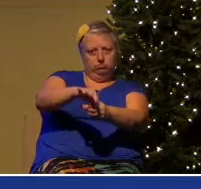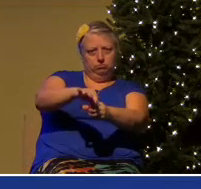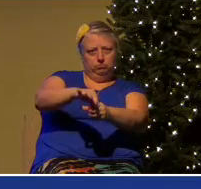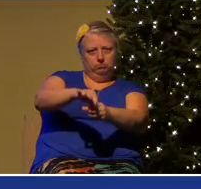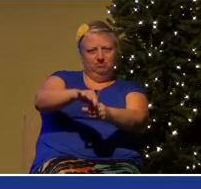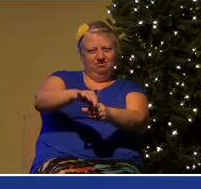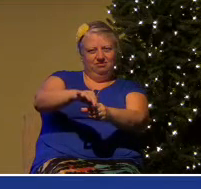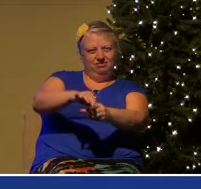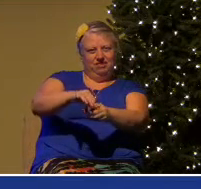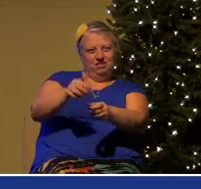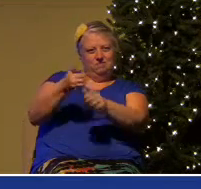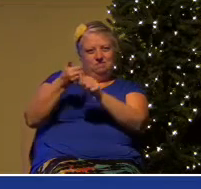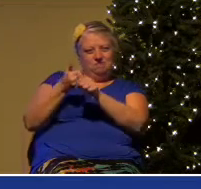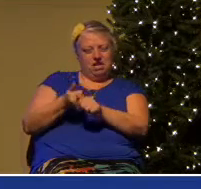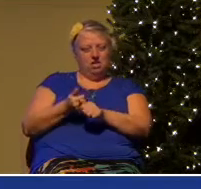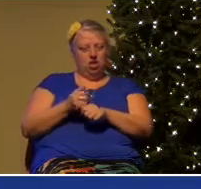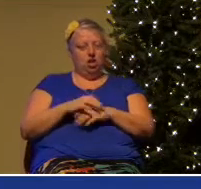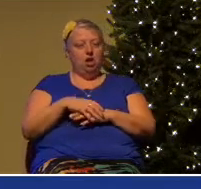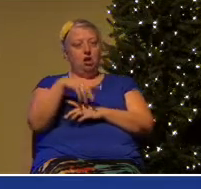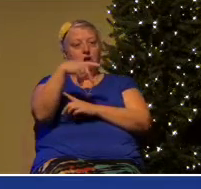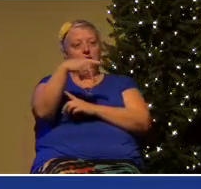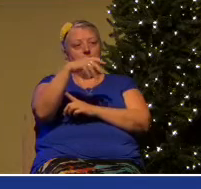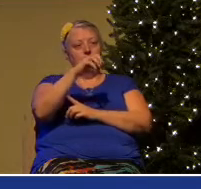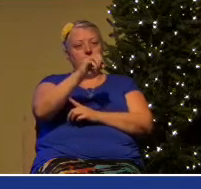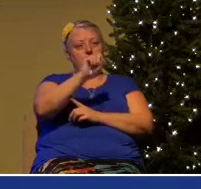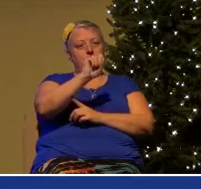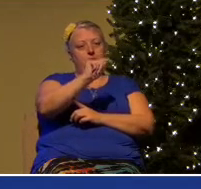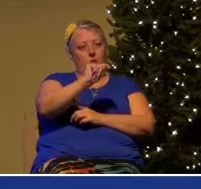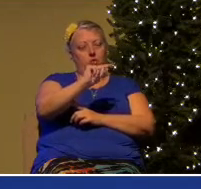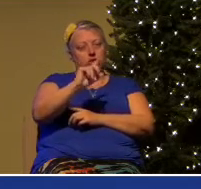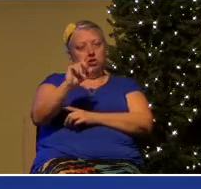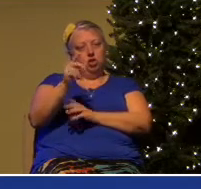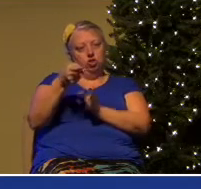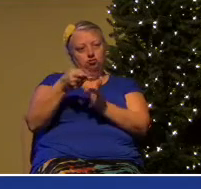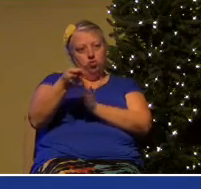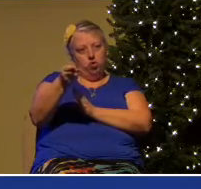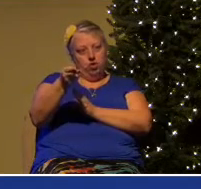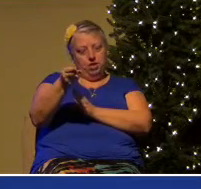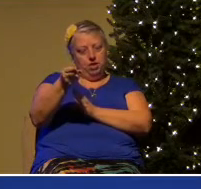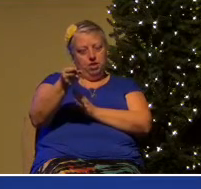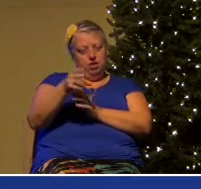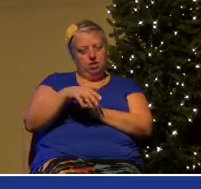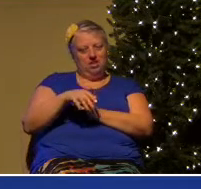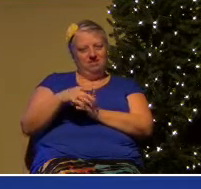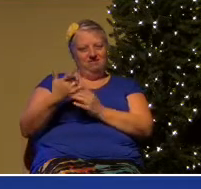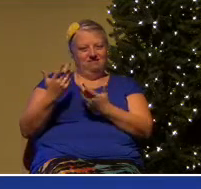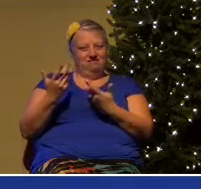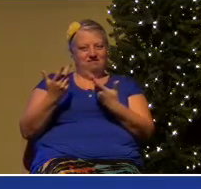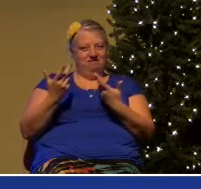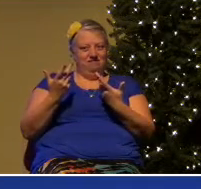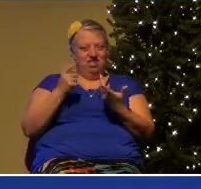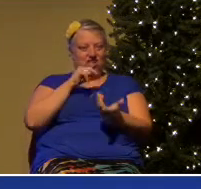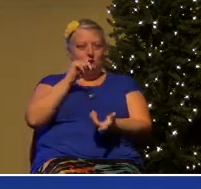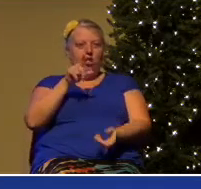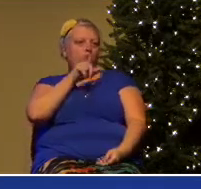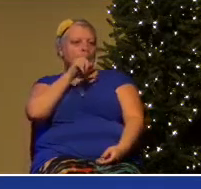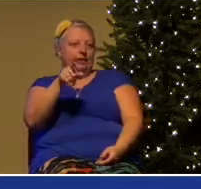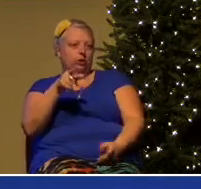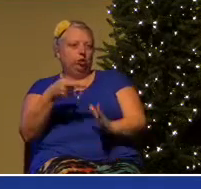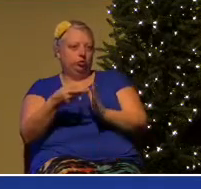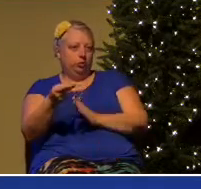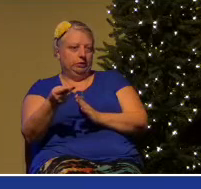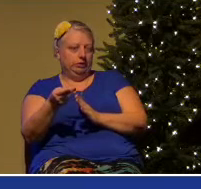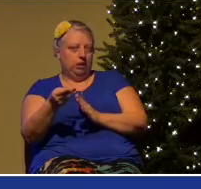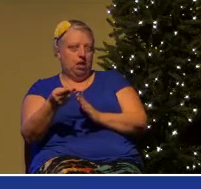of post-truth as opposed to the real thing. That is a